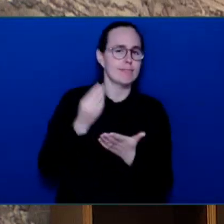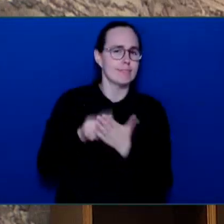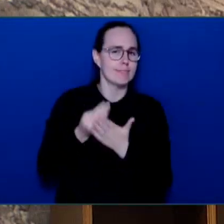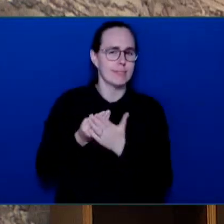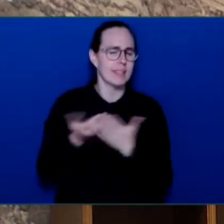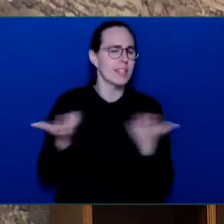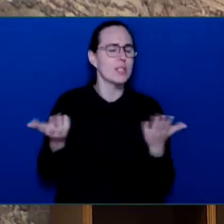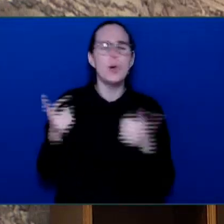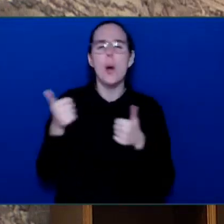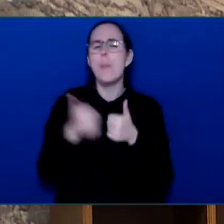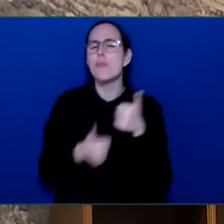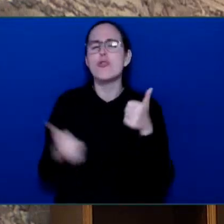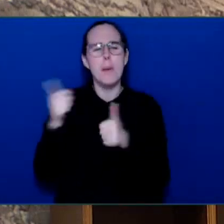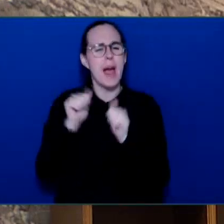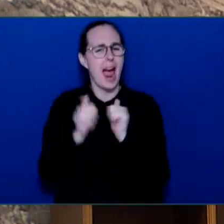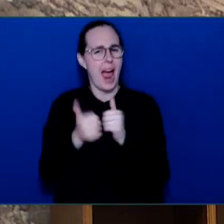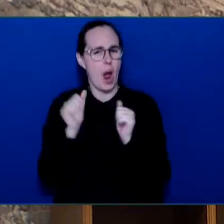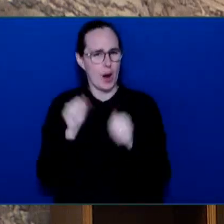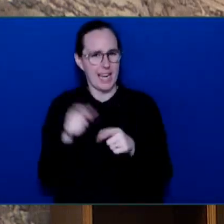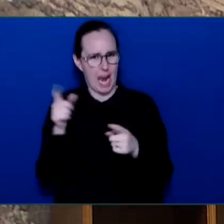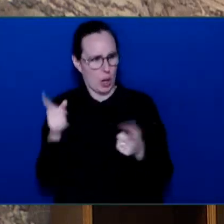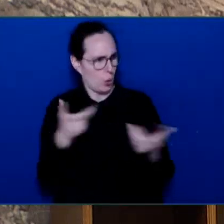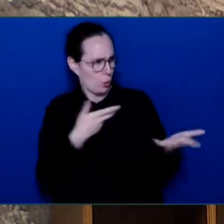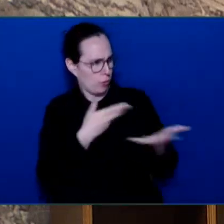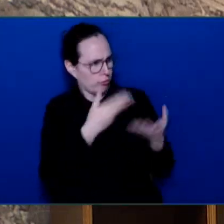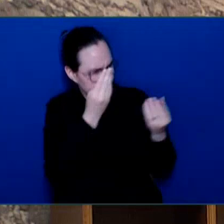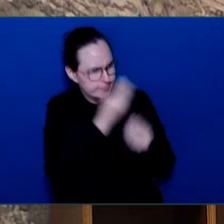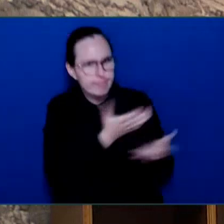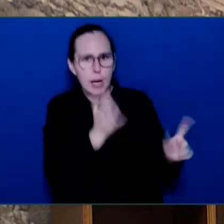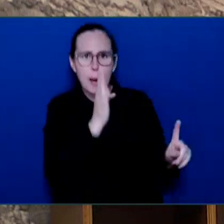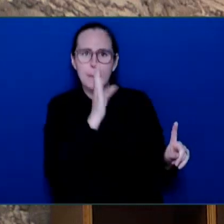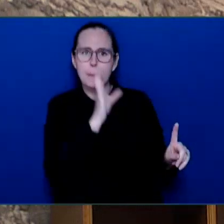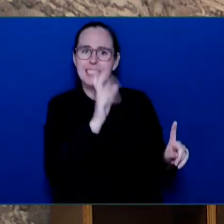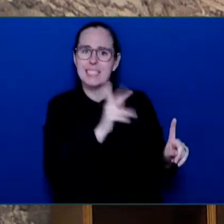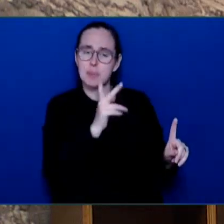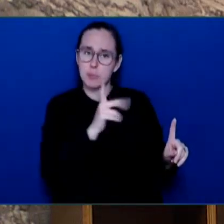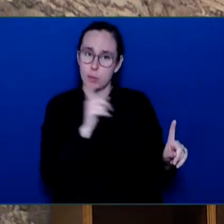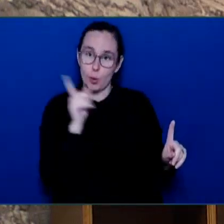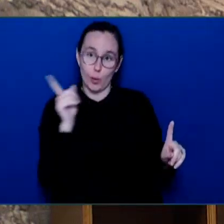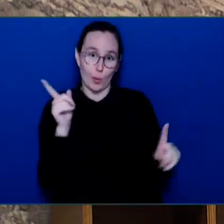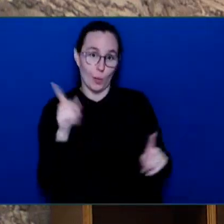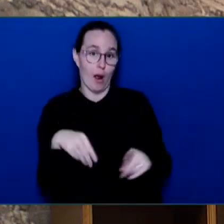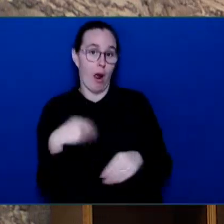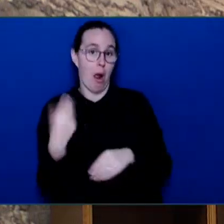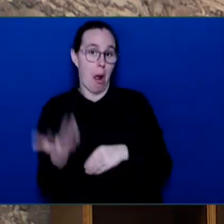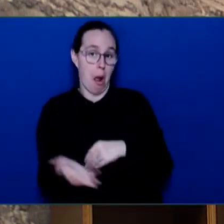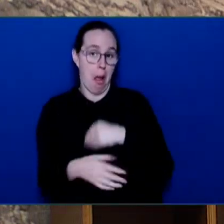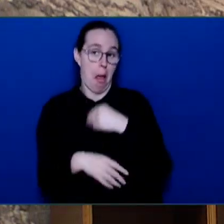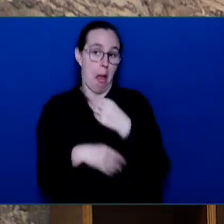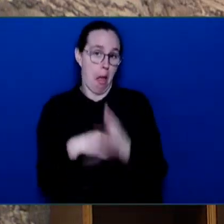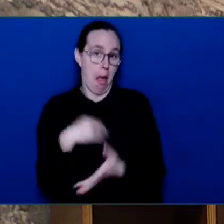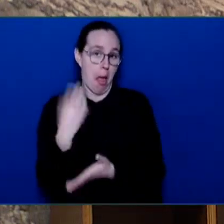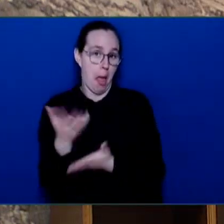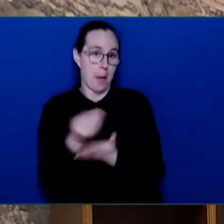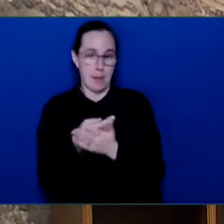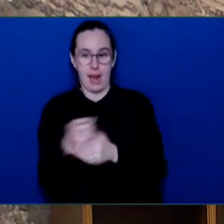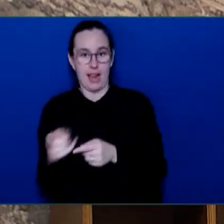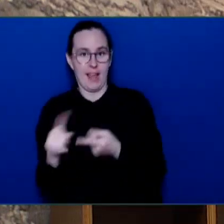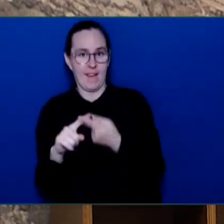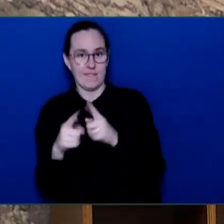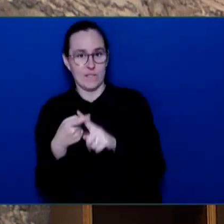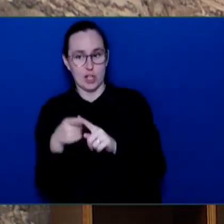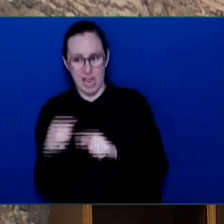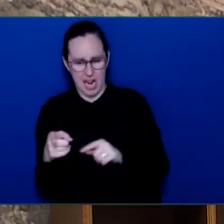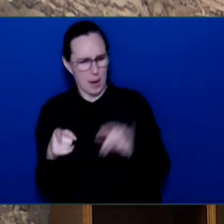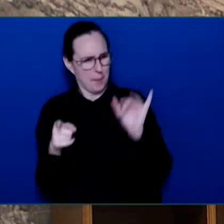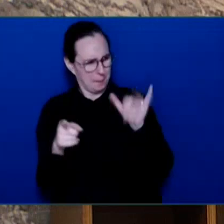defend prioritizing lucrative deals for high-priced NDP consultants over the economic well-being of British Columbia families